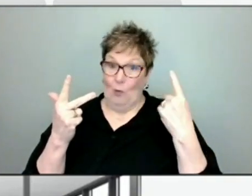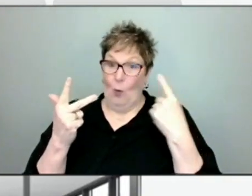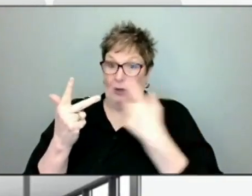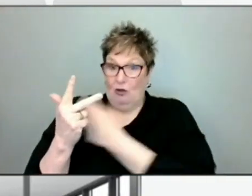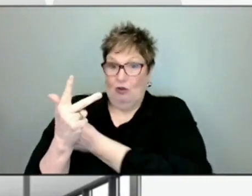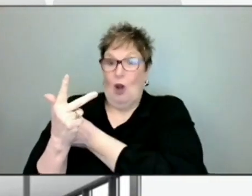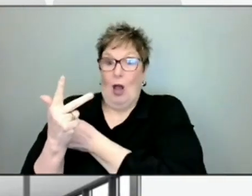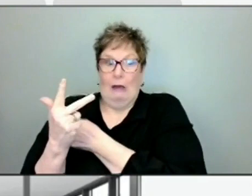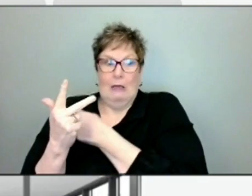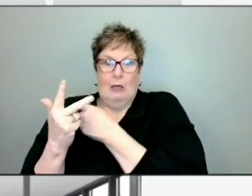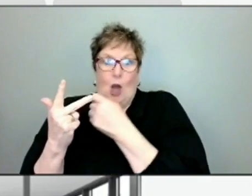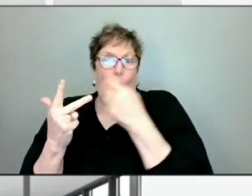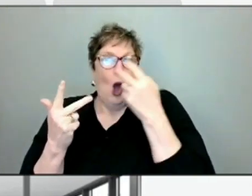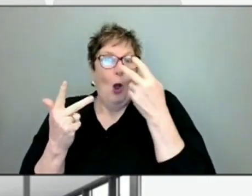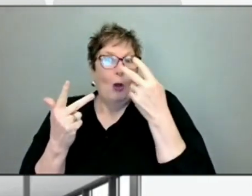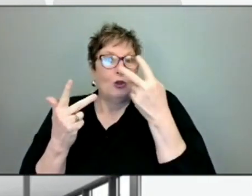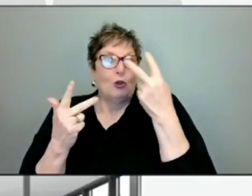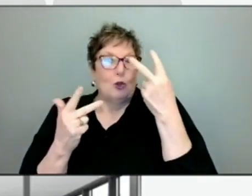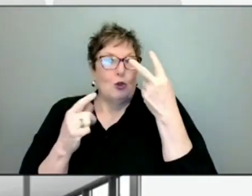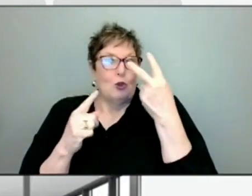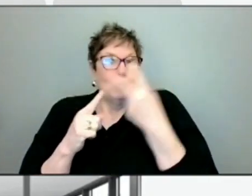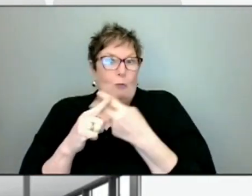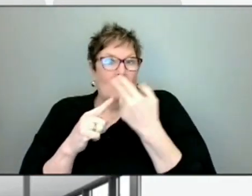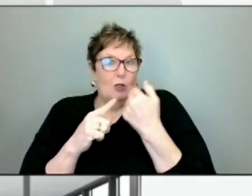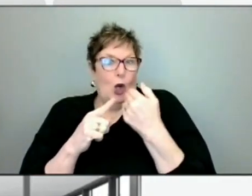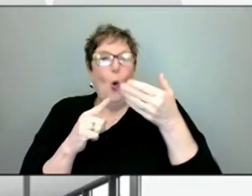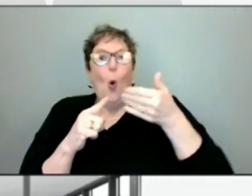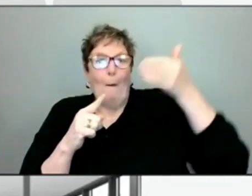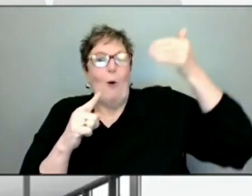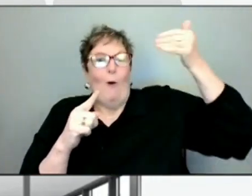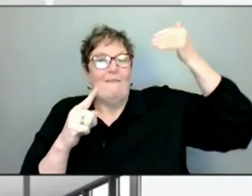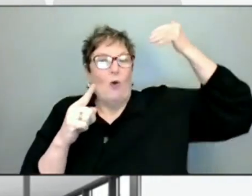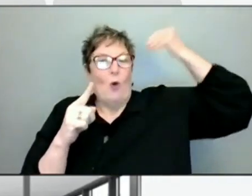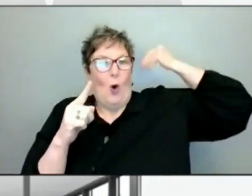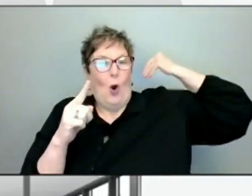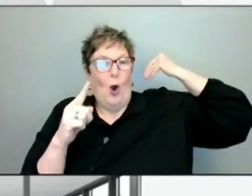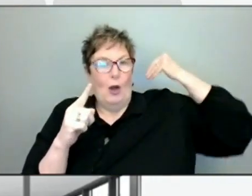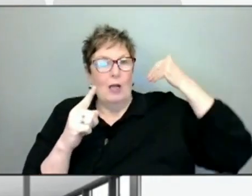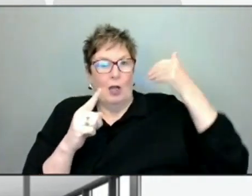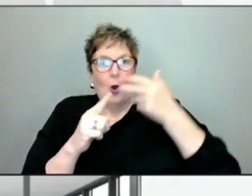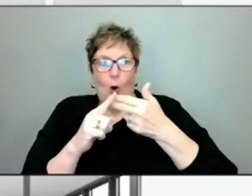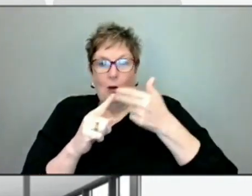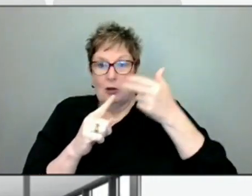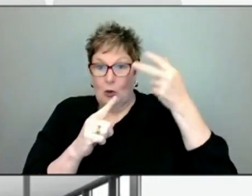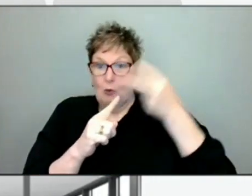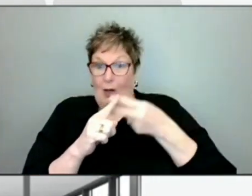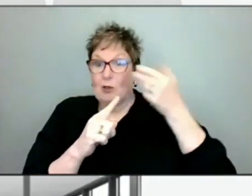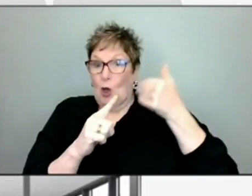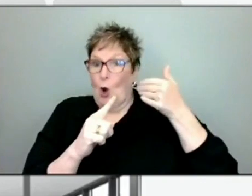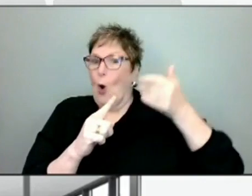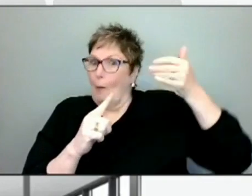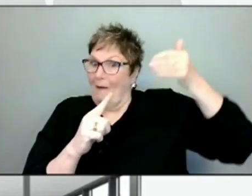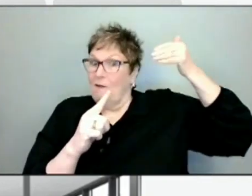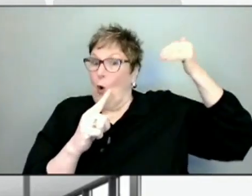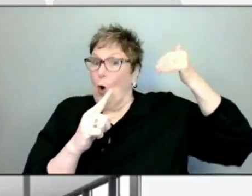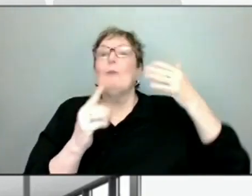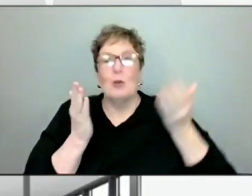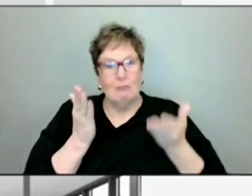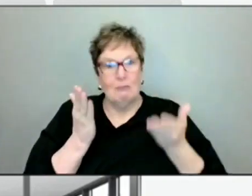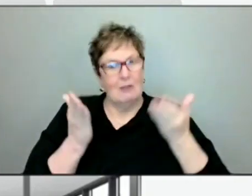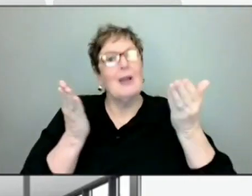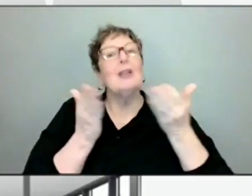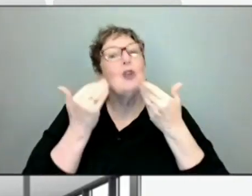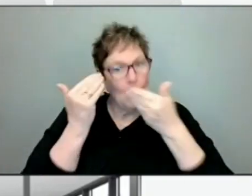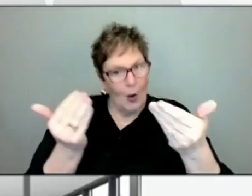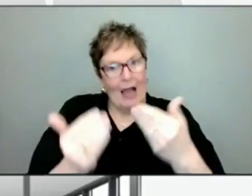months ago. So if you had a J&J vaccine two months ago or longer, it's recommended that you do